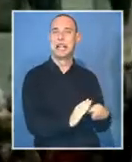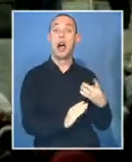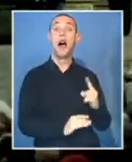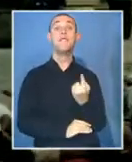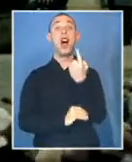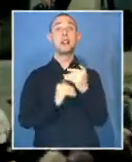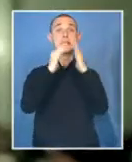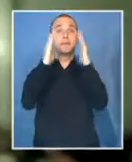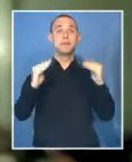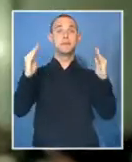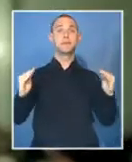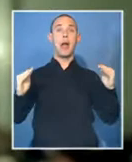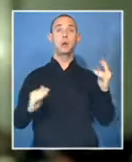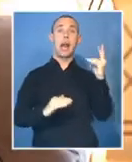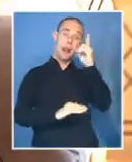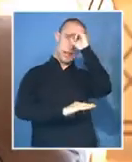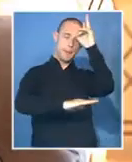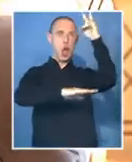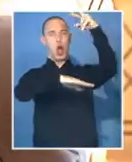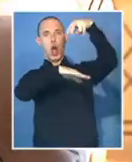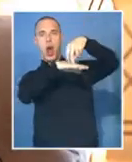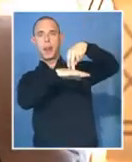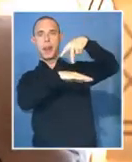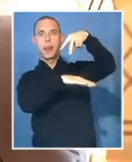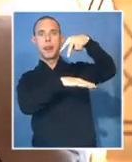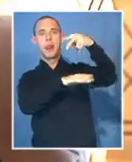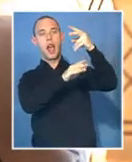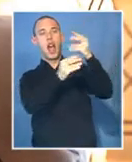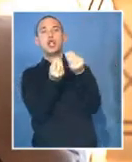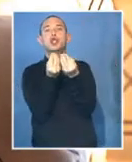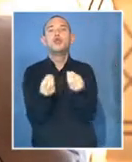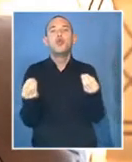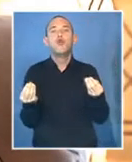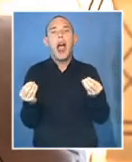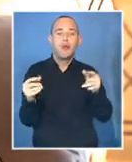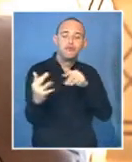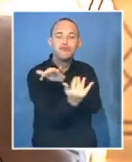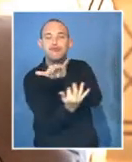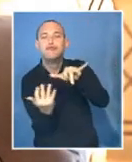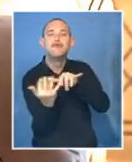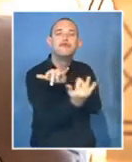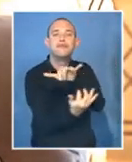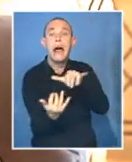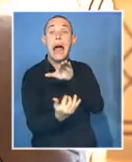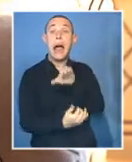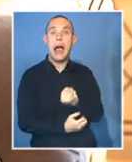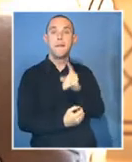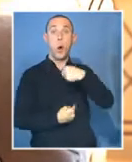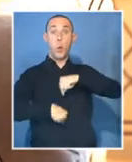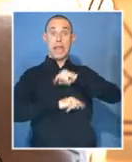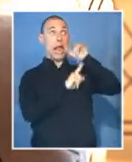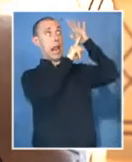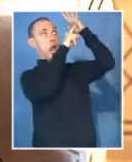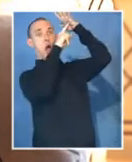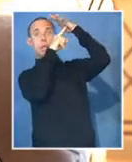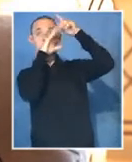mountain. And Idris was walking down and there's kids running around him. And we were in a helicopter